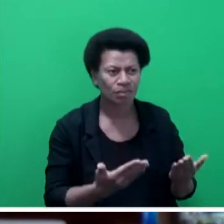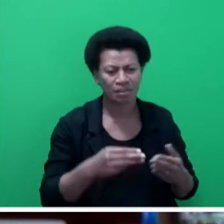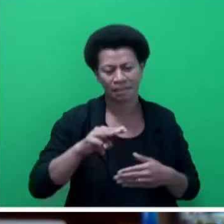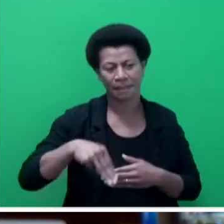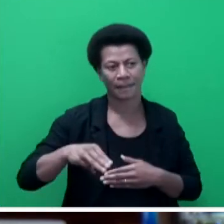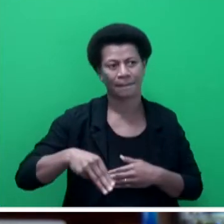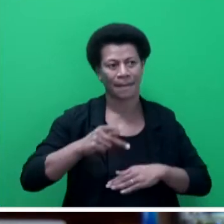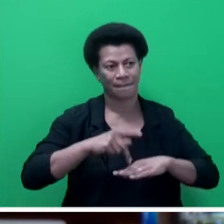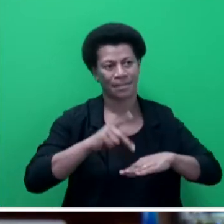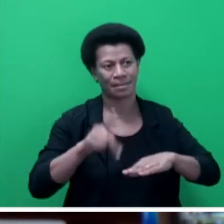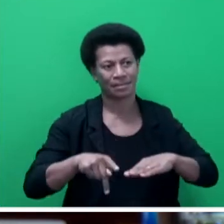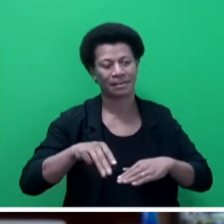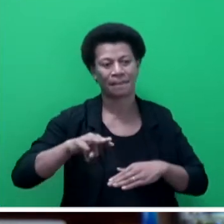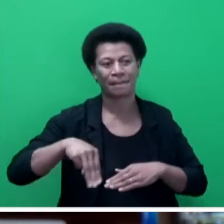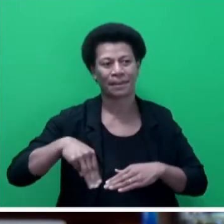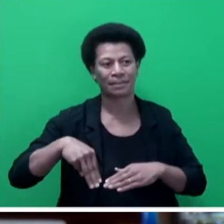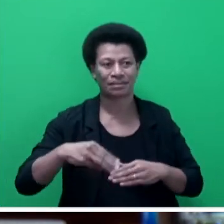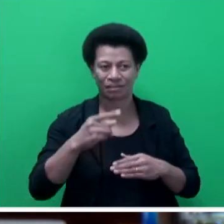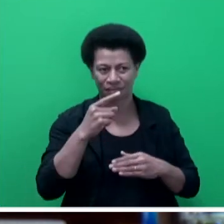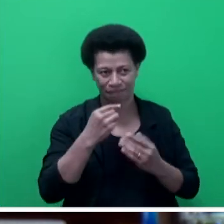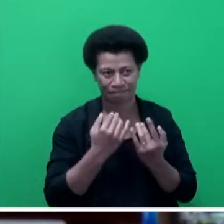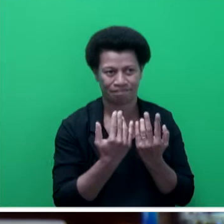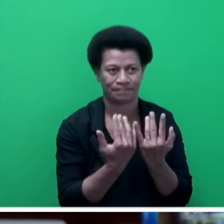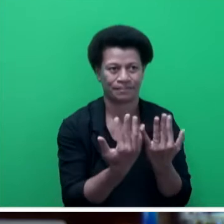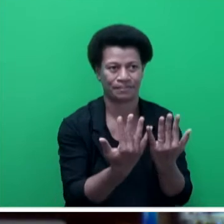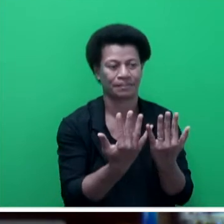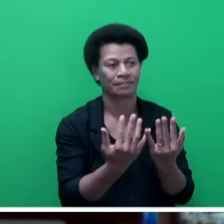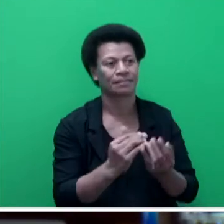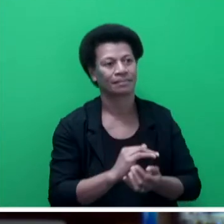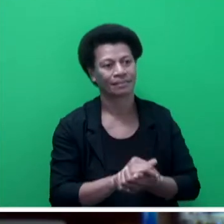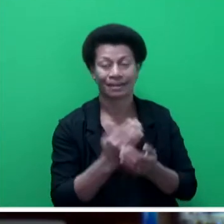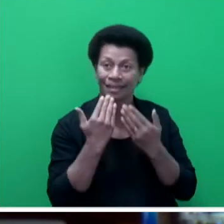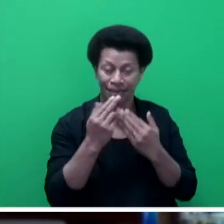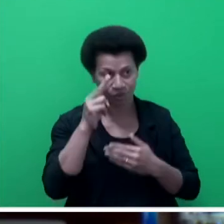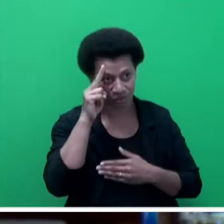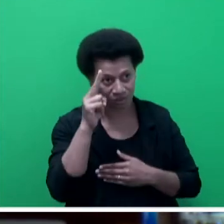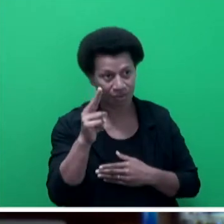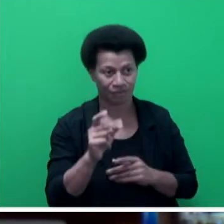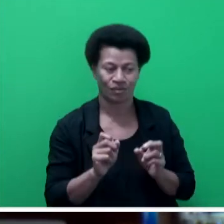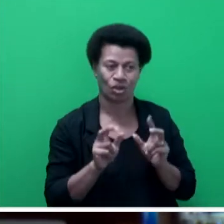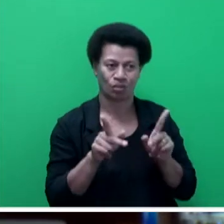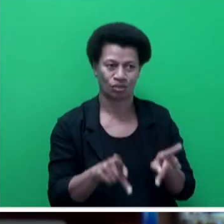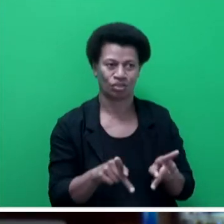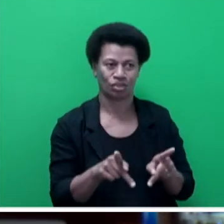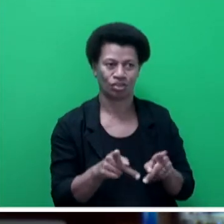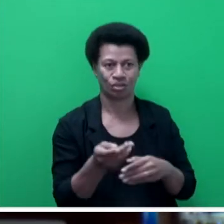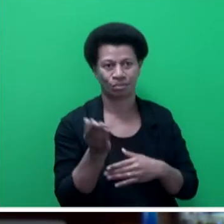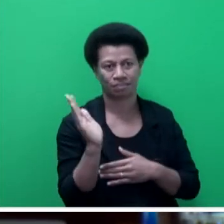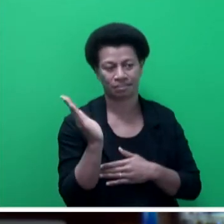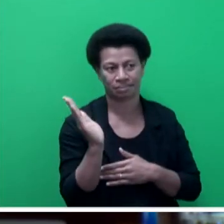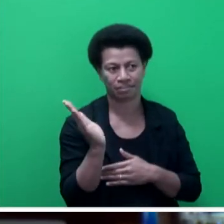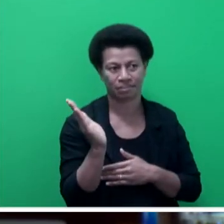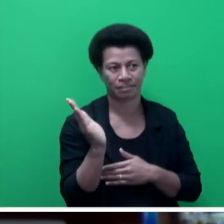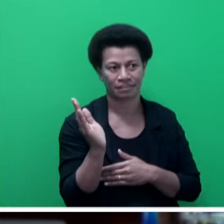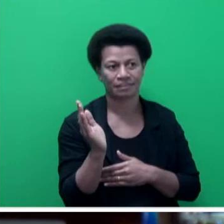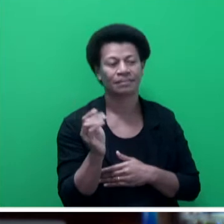Parliament and Members of the Public. Thank you, Mr Speaker, for the opportunity to present to this August House the National